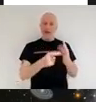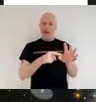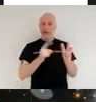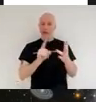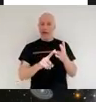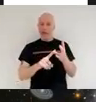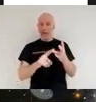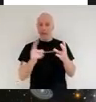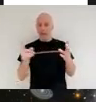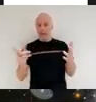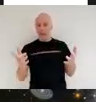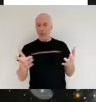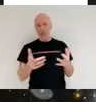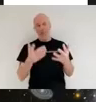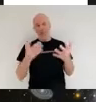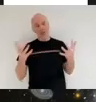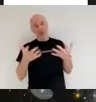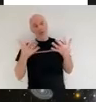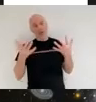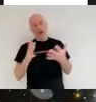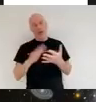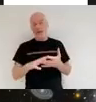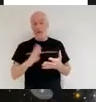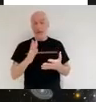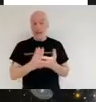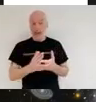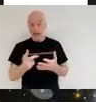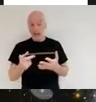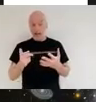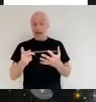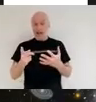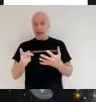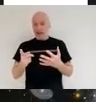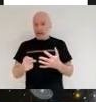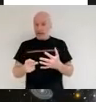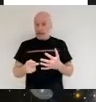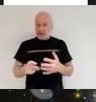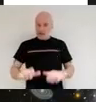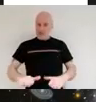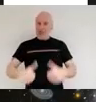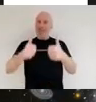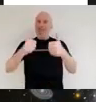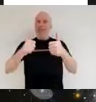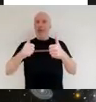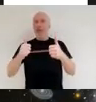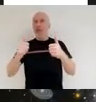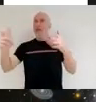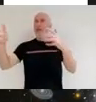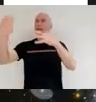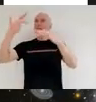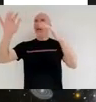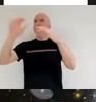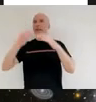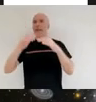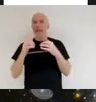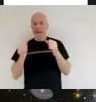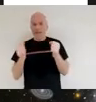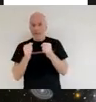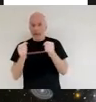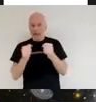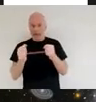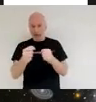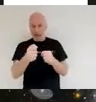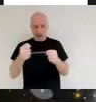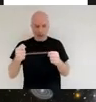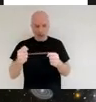a really advanced space fridge it uses helium gas as a refrigerant it's got a prime